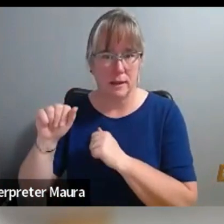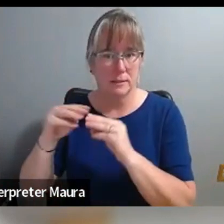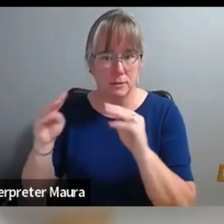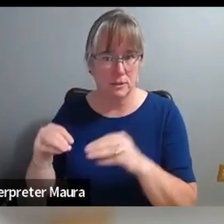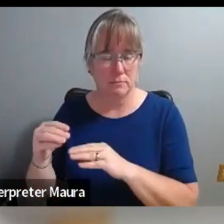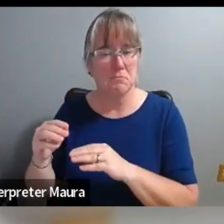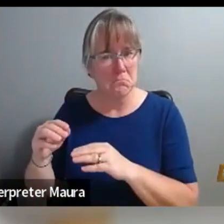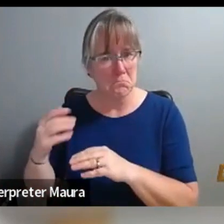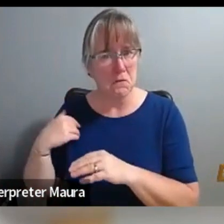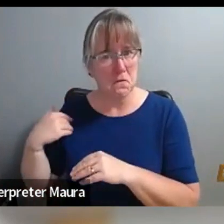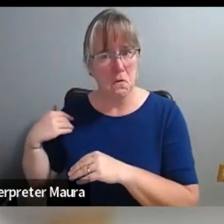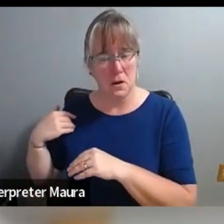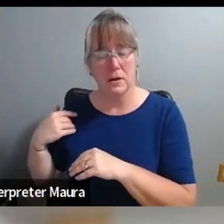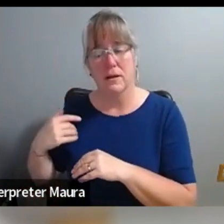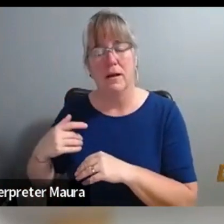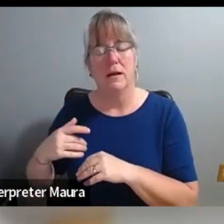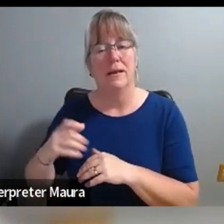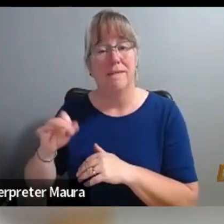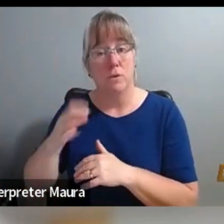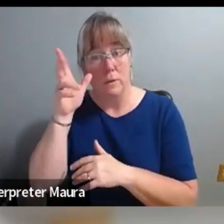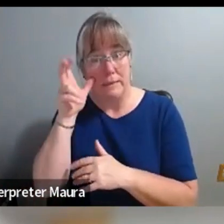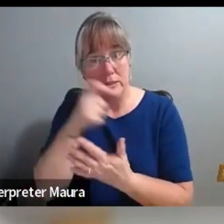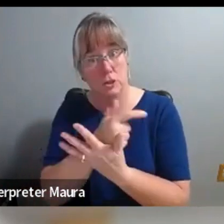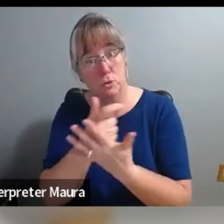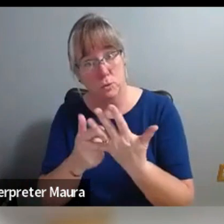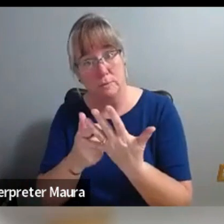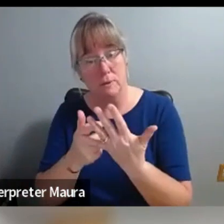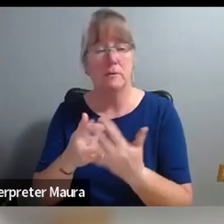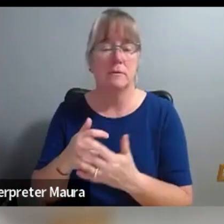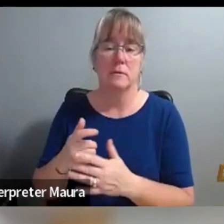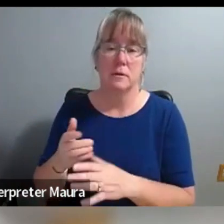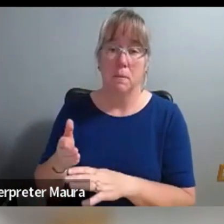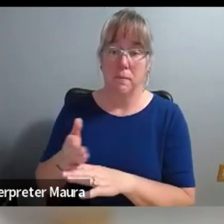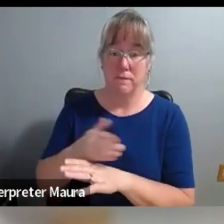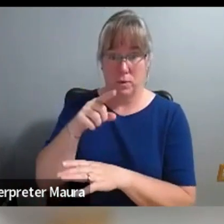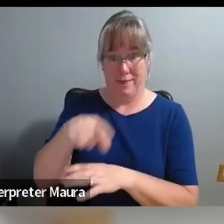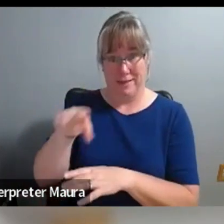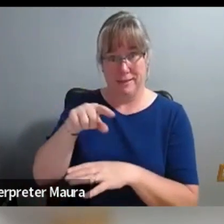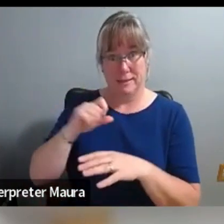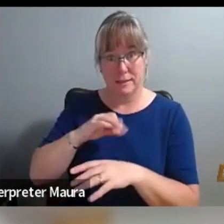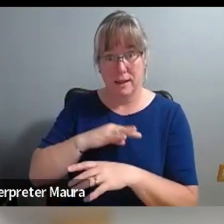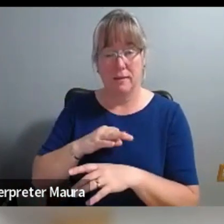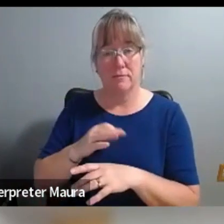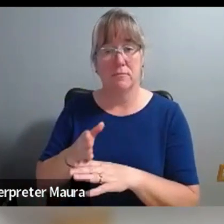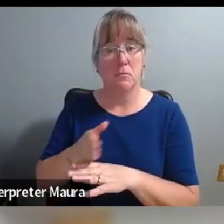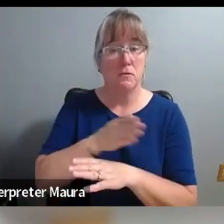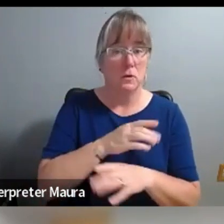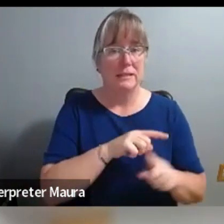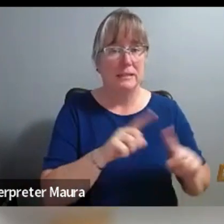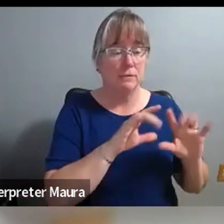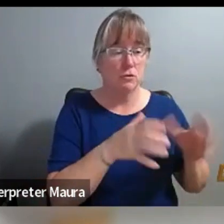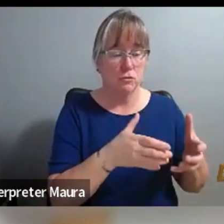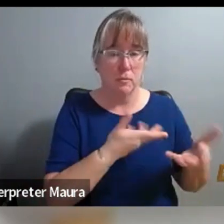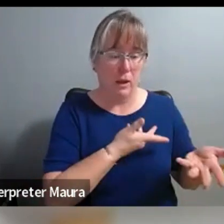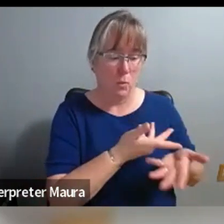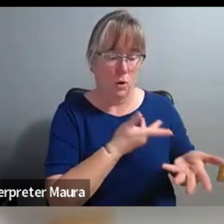giving too much away, prior to the staff that is assembled now, there was a different group of people that I had